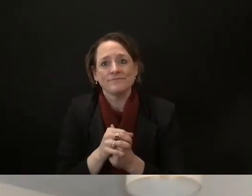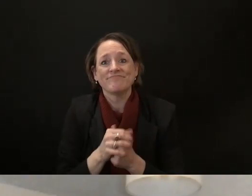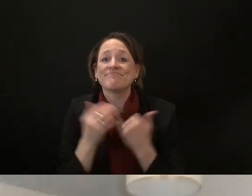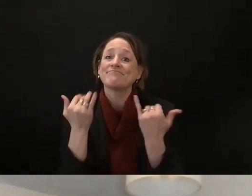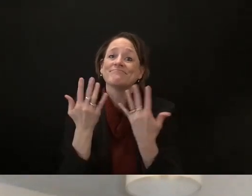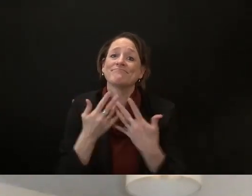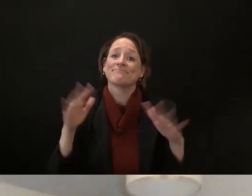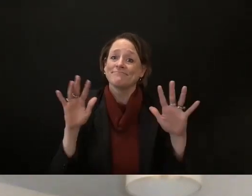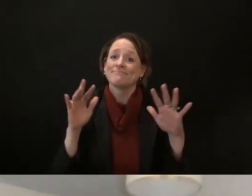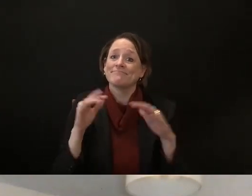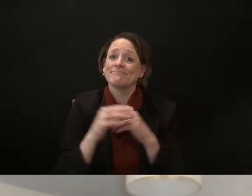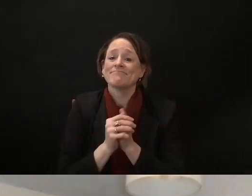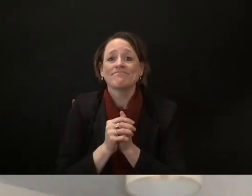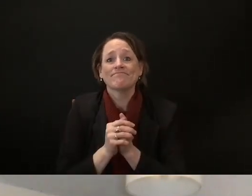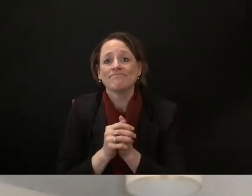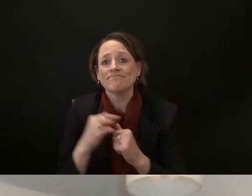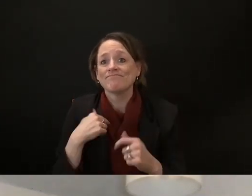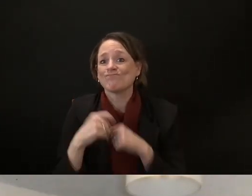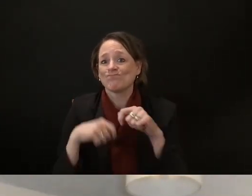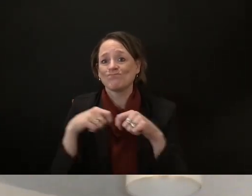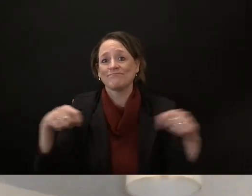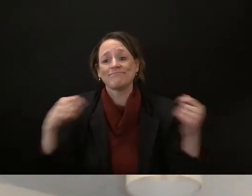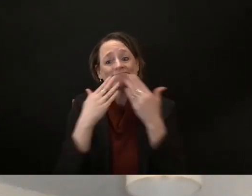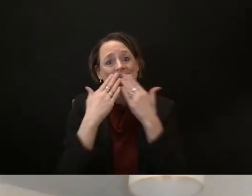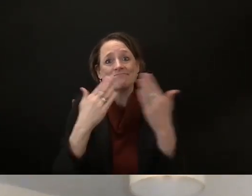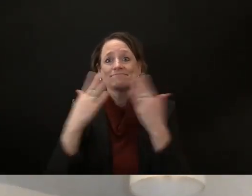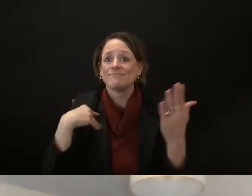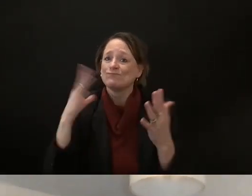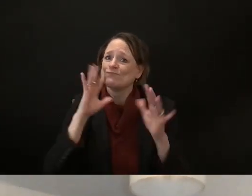stay warm and hopefully we don't get a ton more snow for shoveling